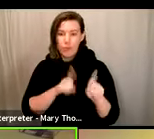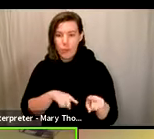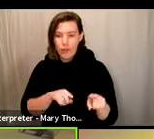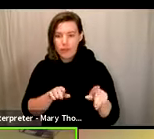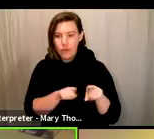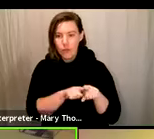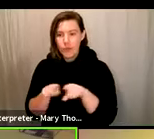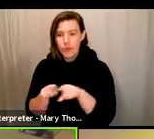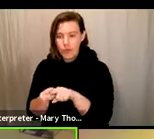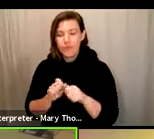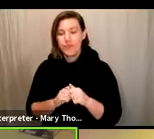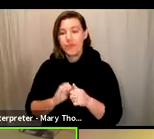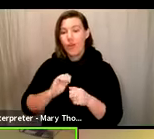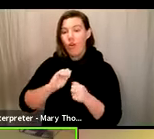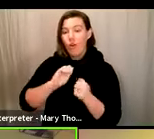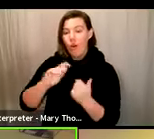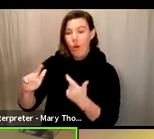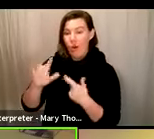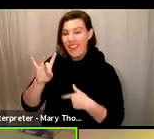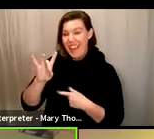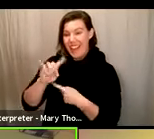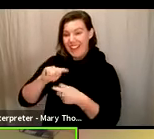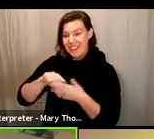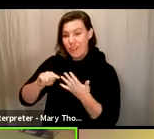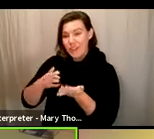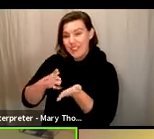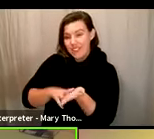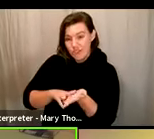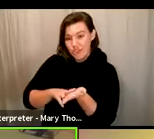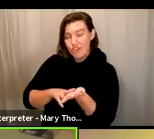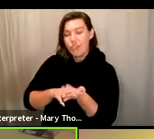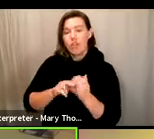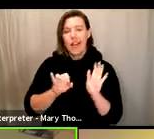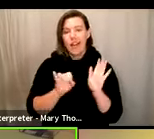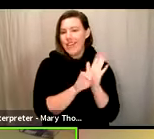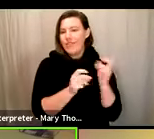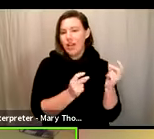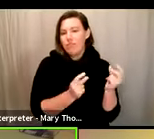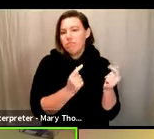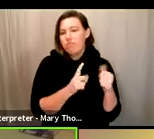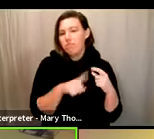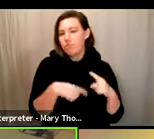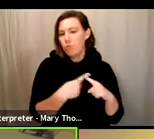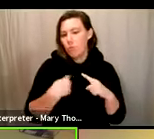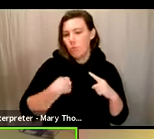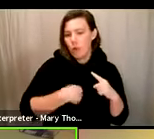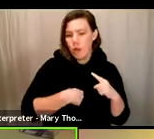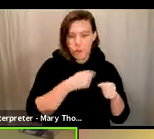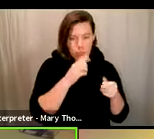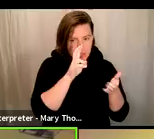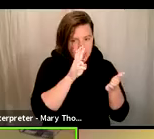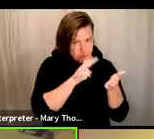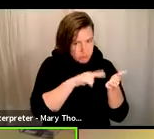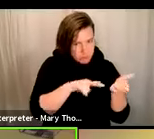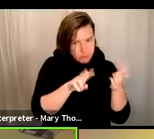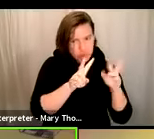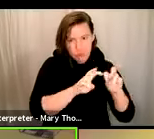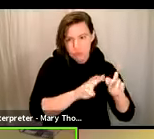by our trained staff during the initial signature review. after doing a little bit of investigation, we believe that